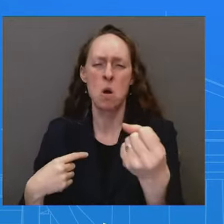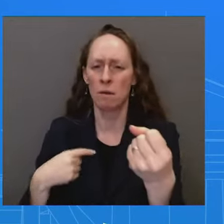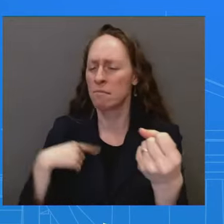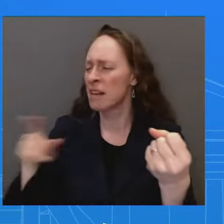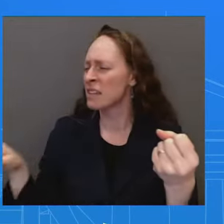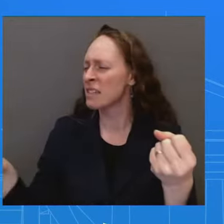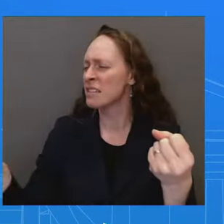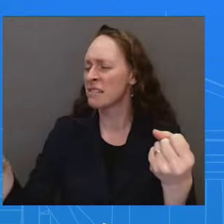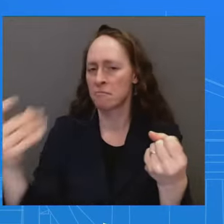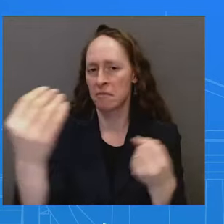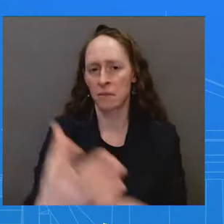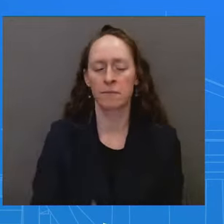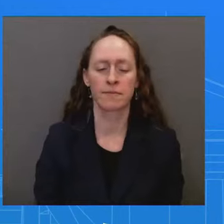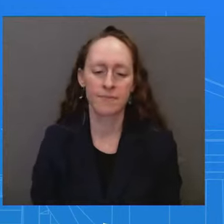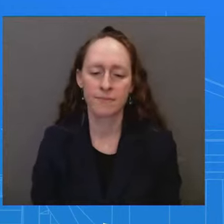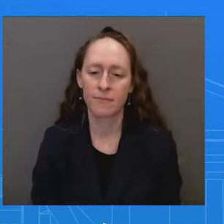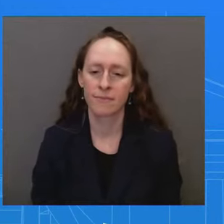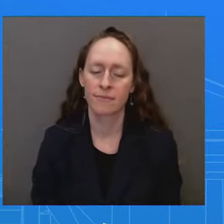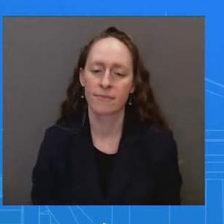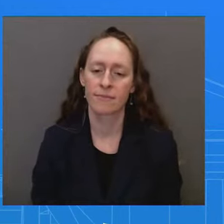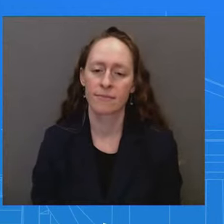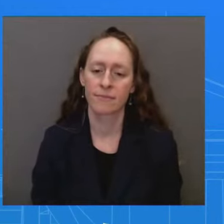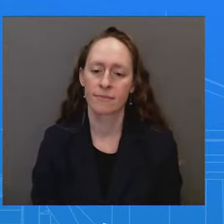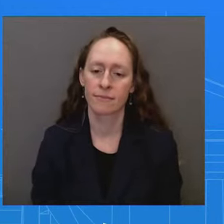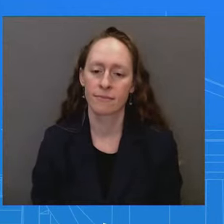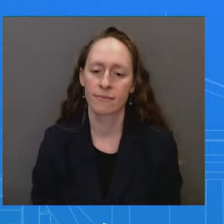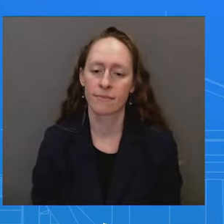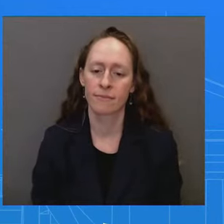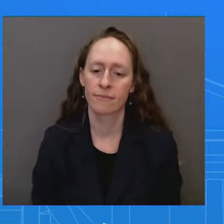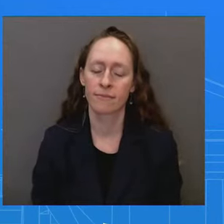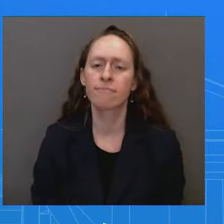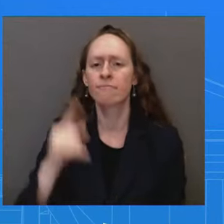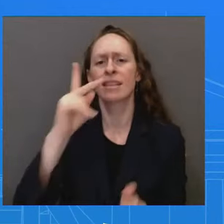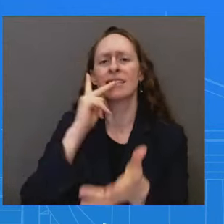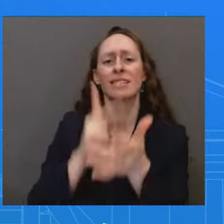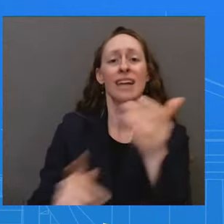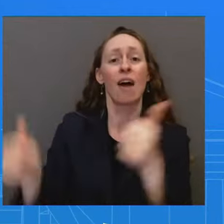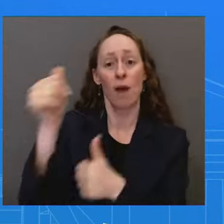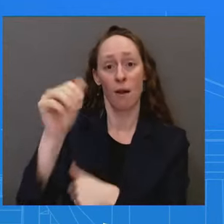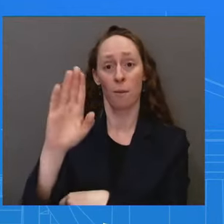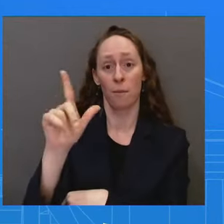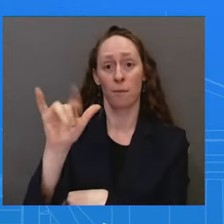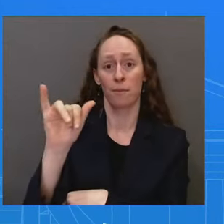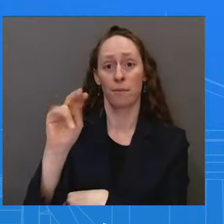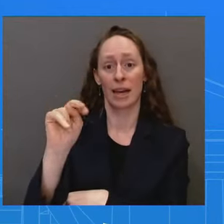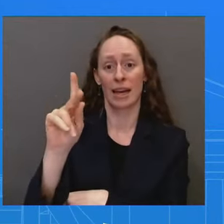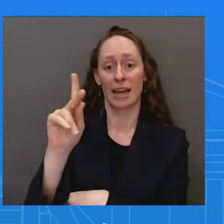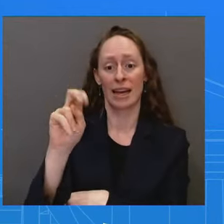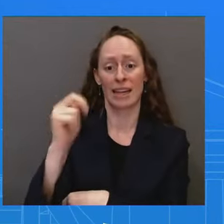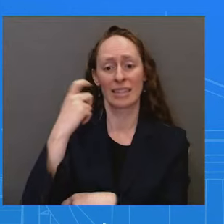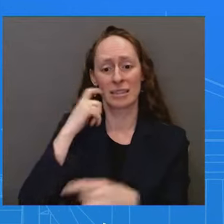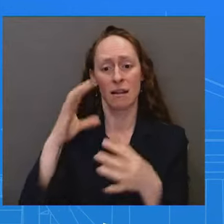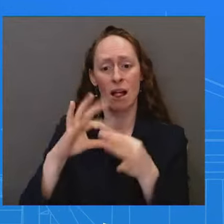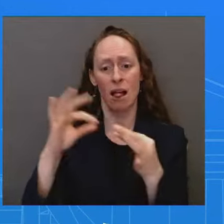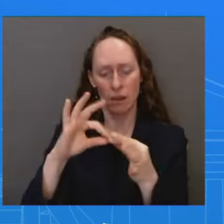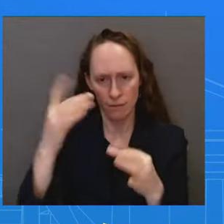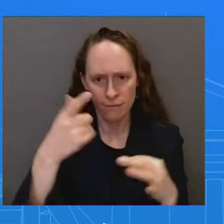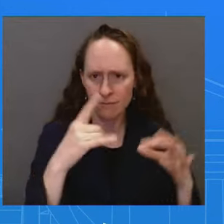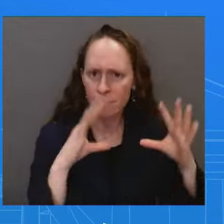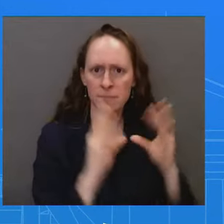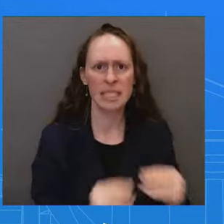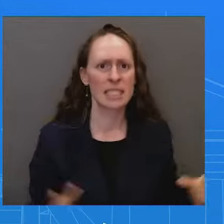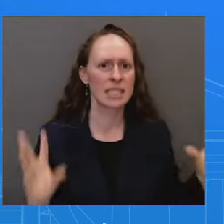series of meetings in Israel today. Um, were there any tangible results from the